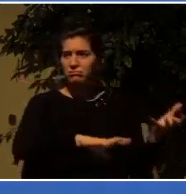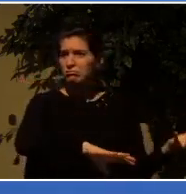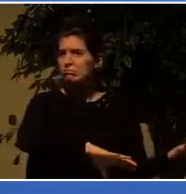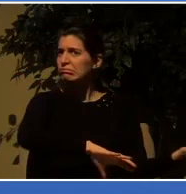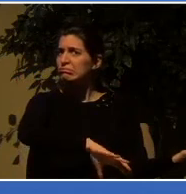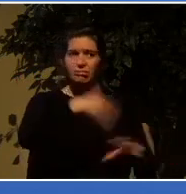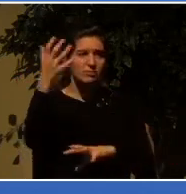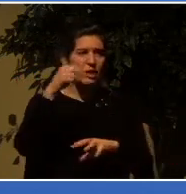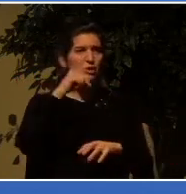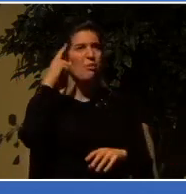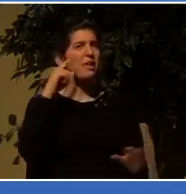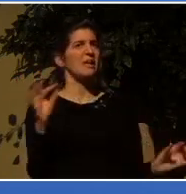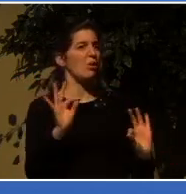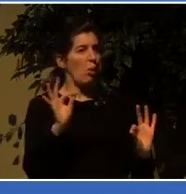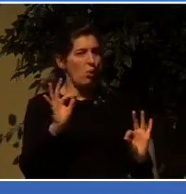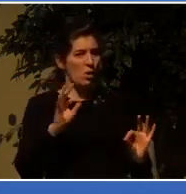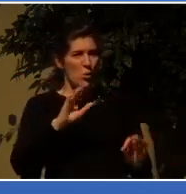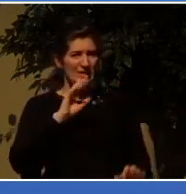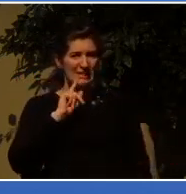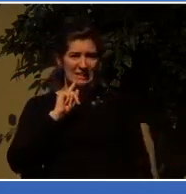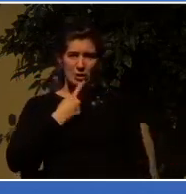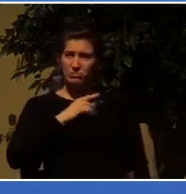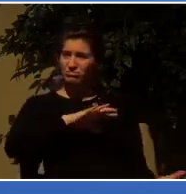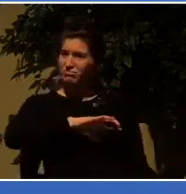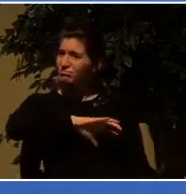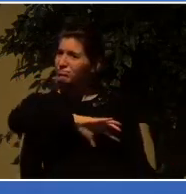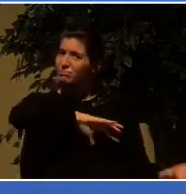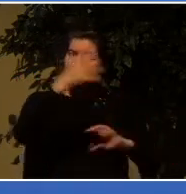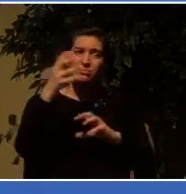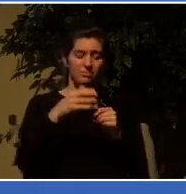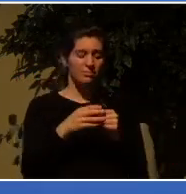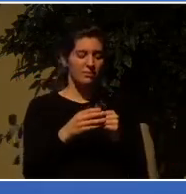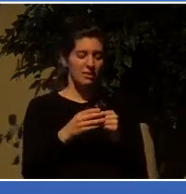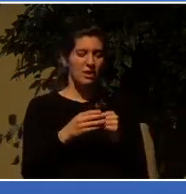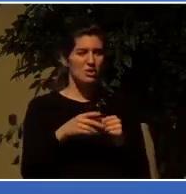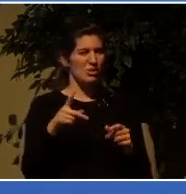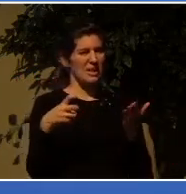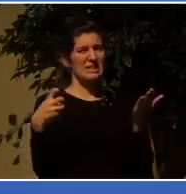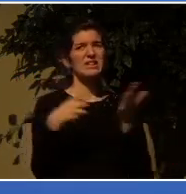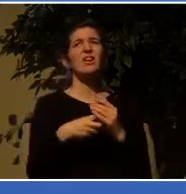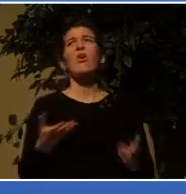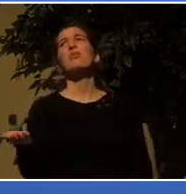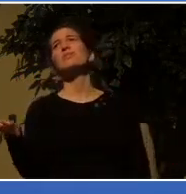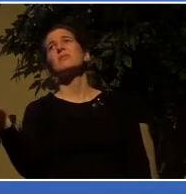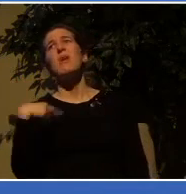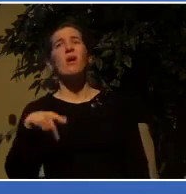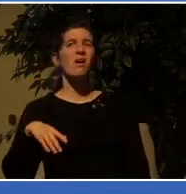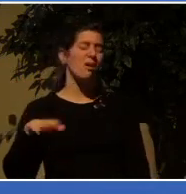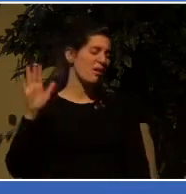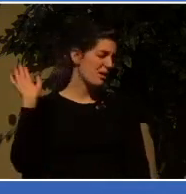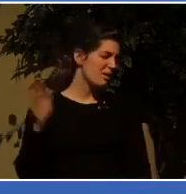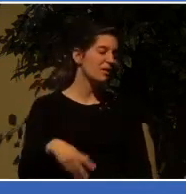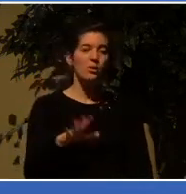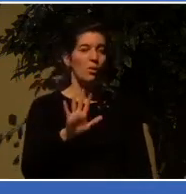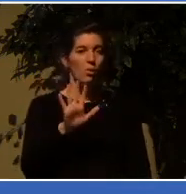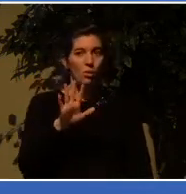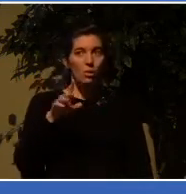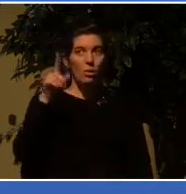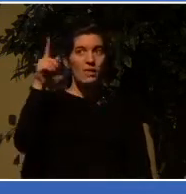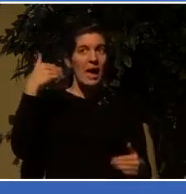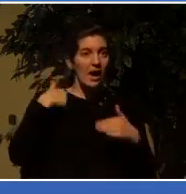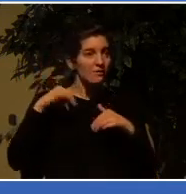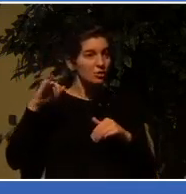God in righteous ways because that's the job of government. They've not been given the sword in vain.